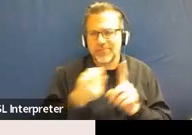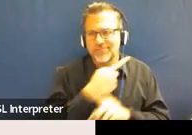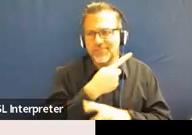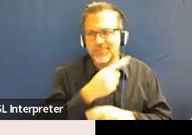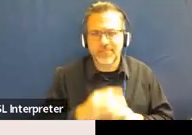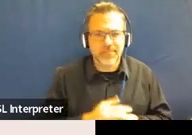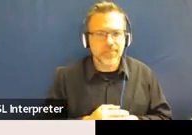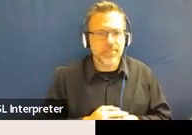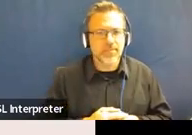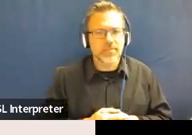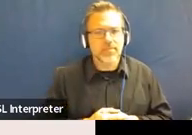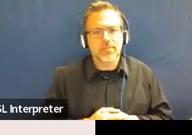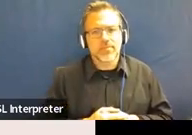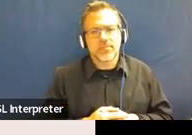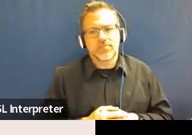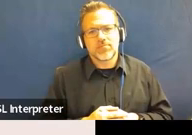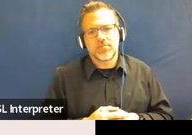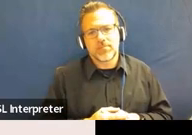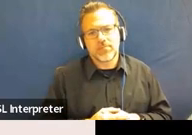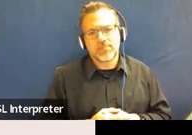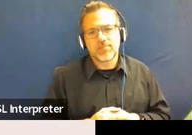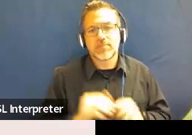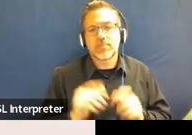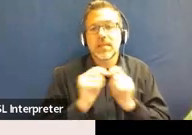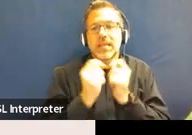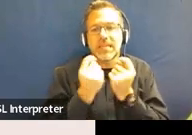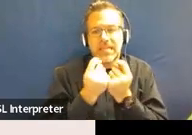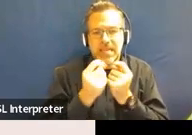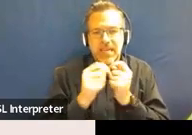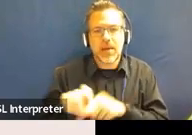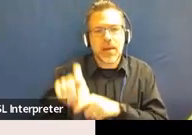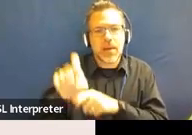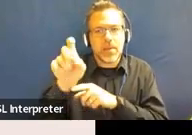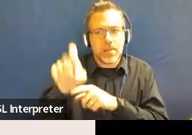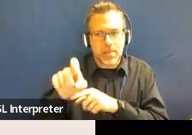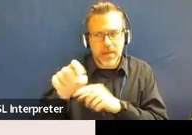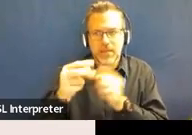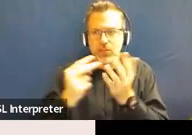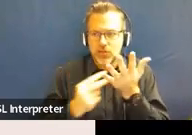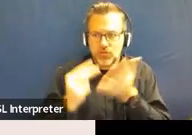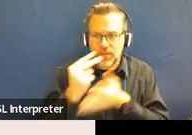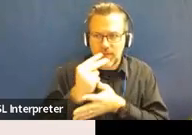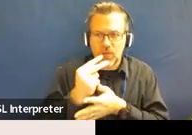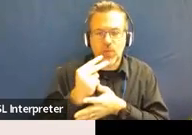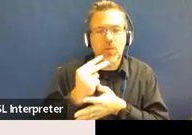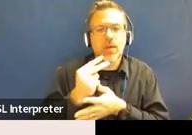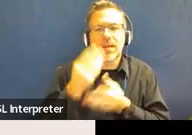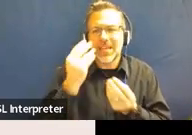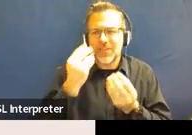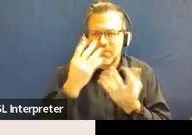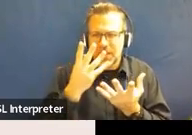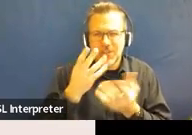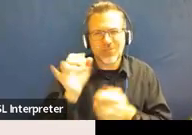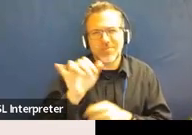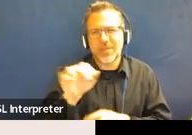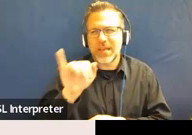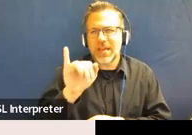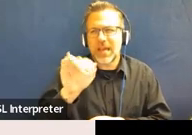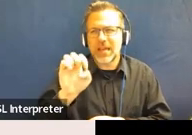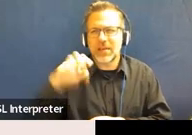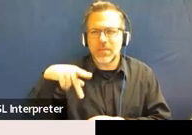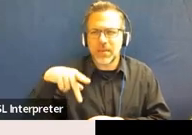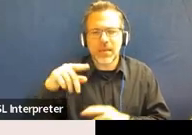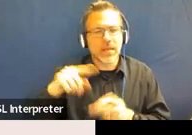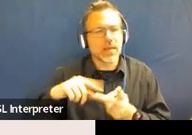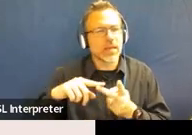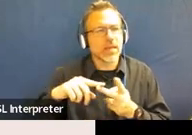Regulations, however, indicate that the team must review relevant information such as the IEP, teacher's